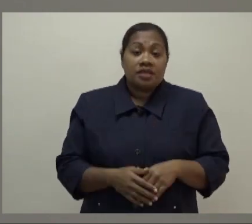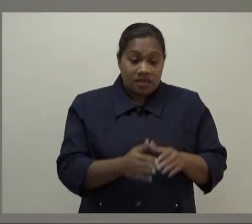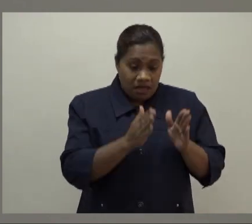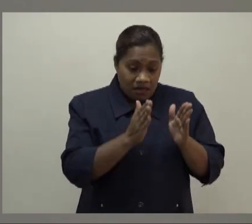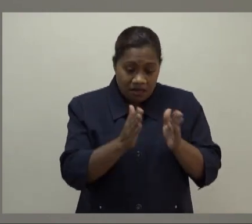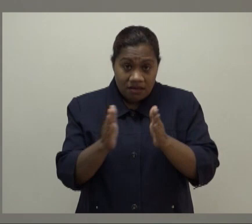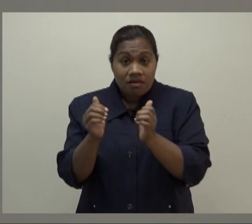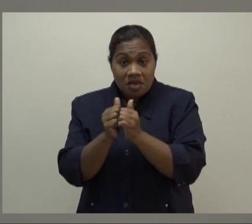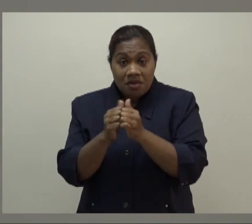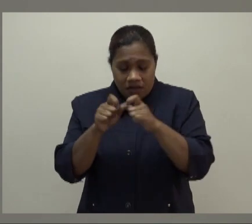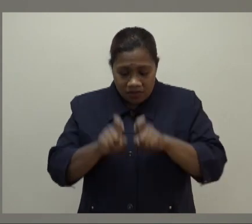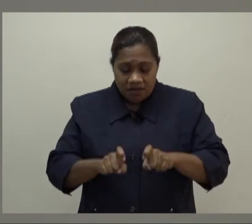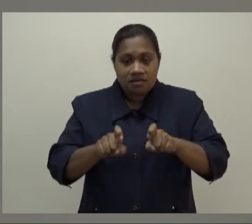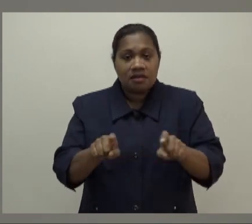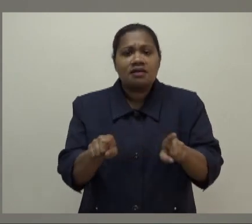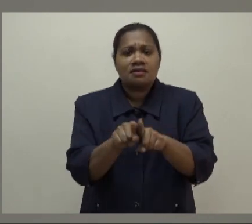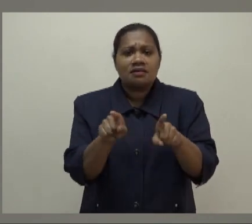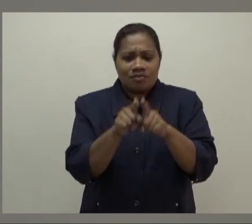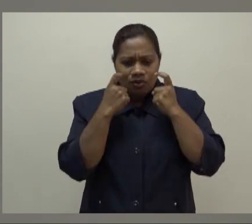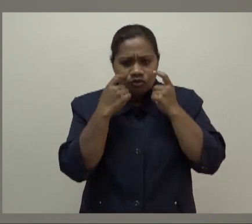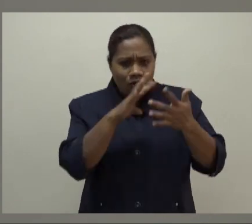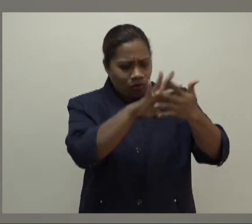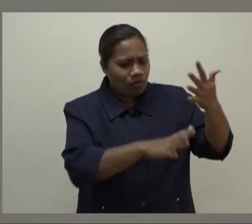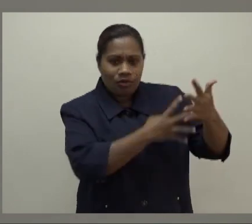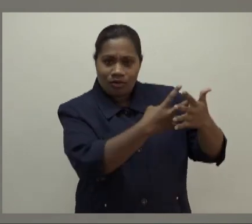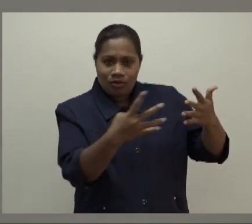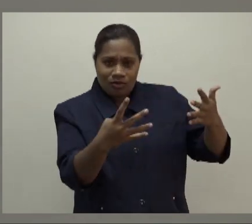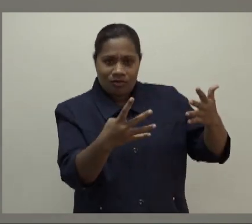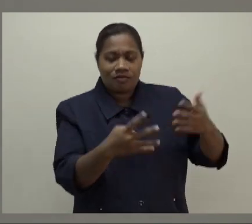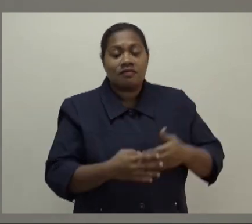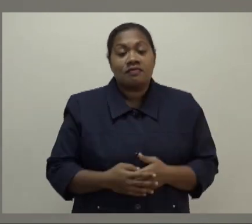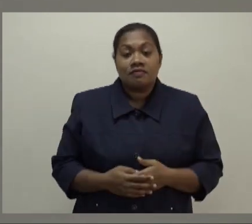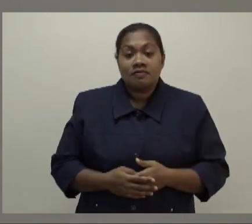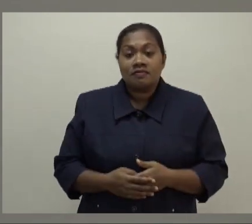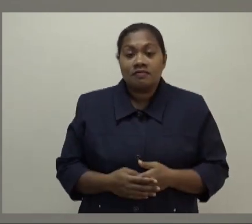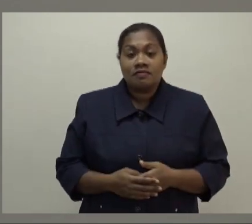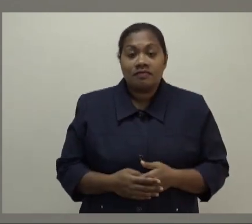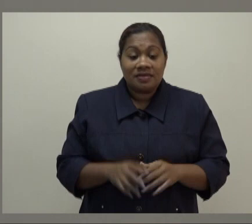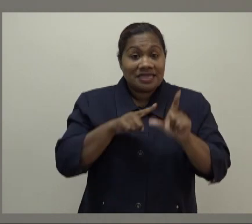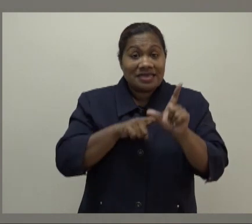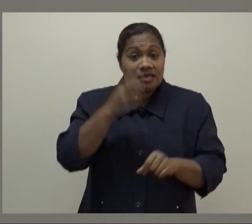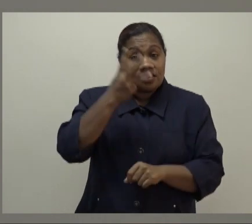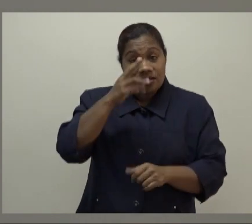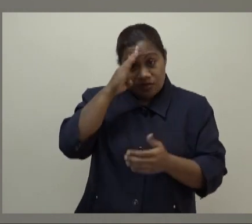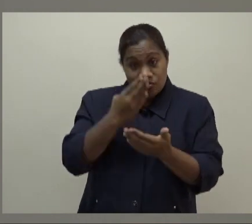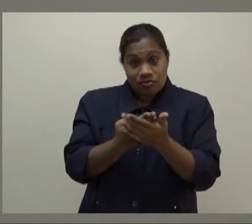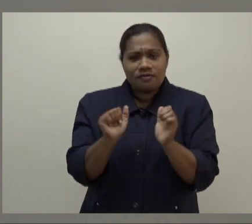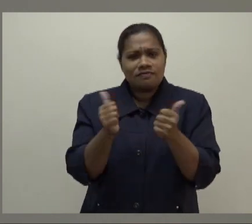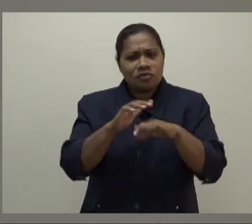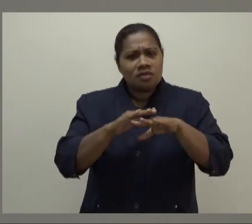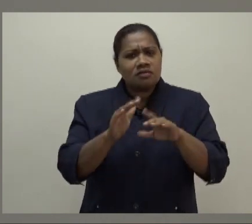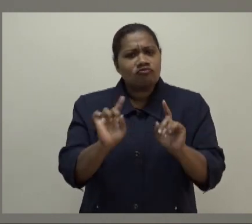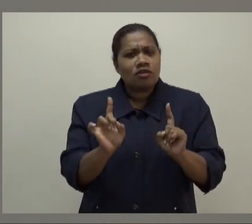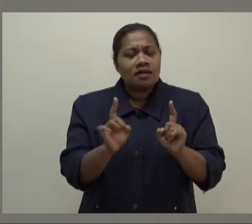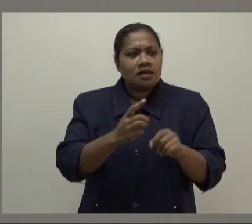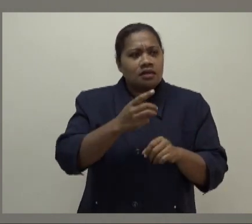appears in the examination timetable. Year 13 students have already sat for English, Biology,